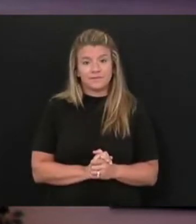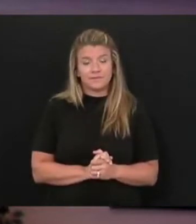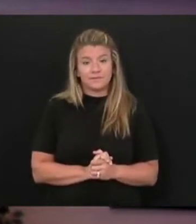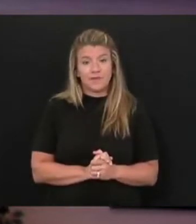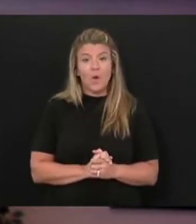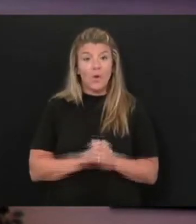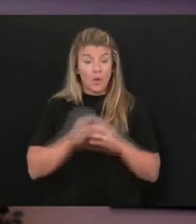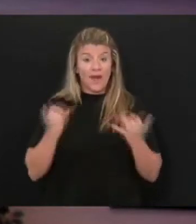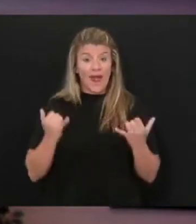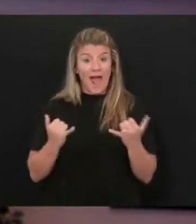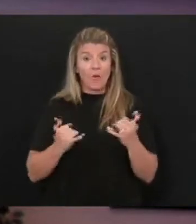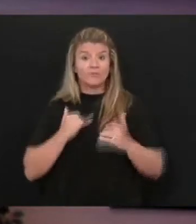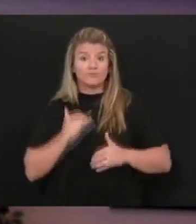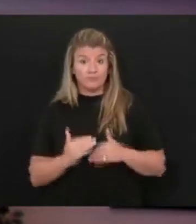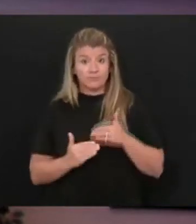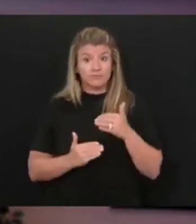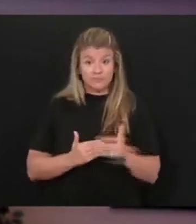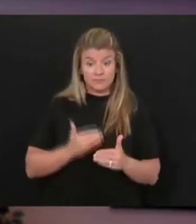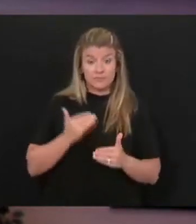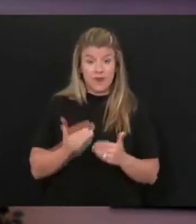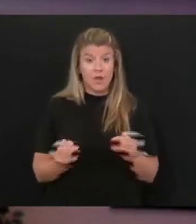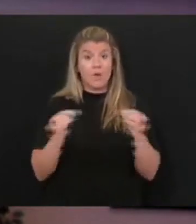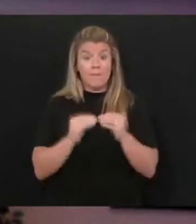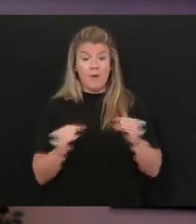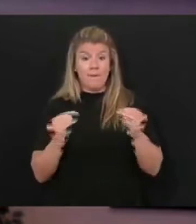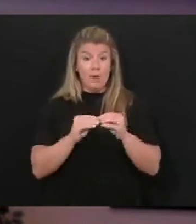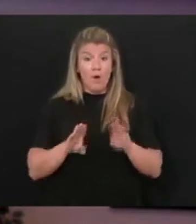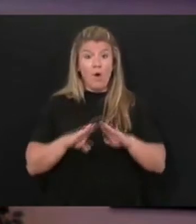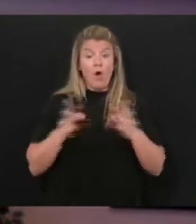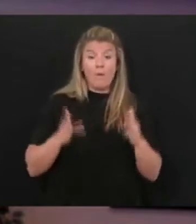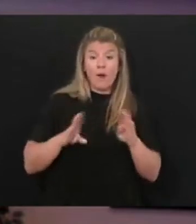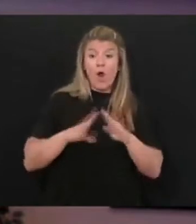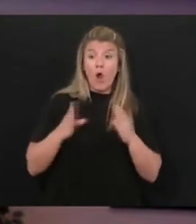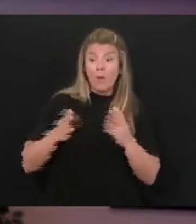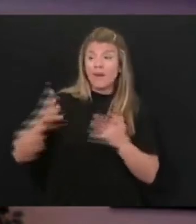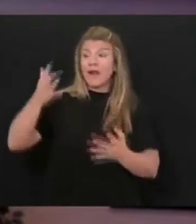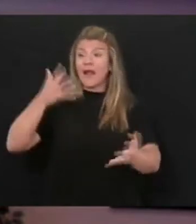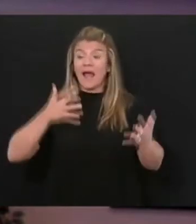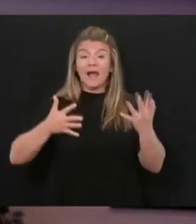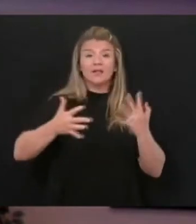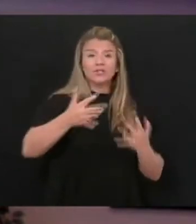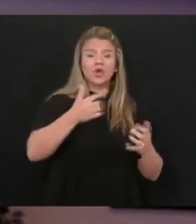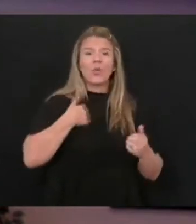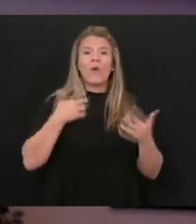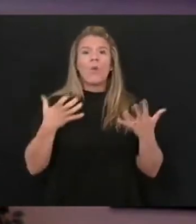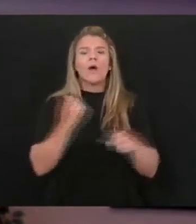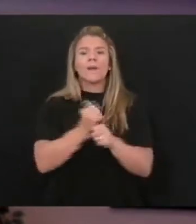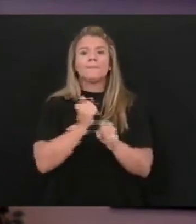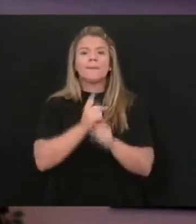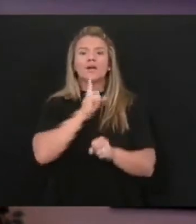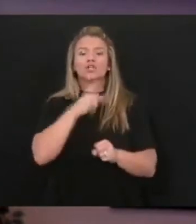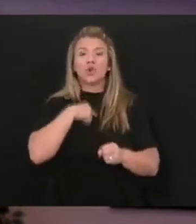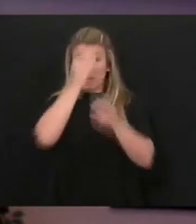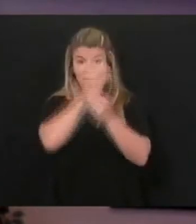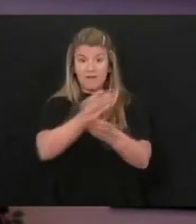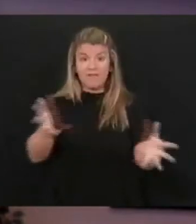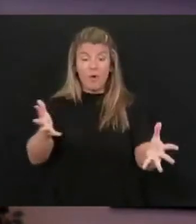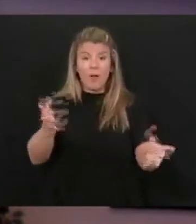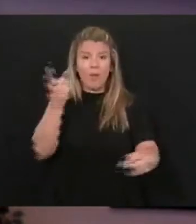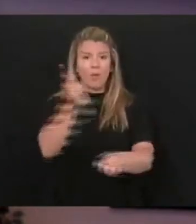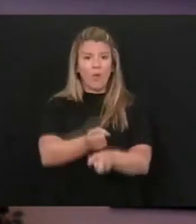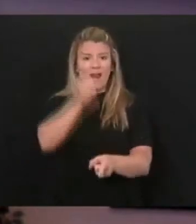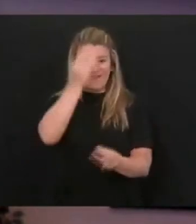out together, we want to make sure that we are providing the right information so that it's safe for every West Virginia.